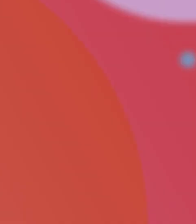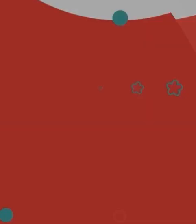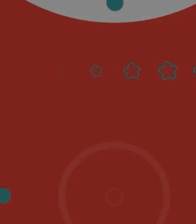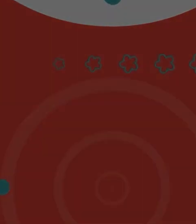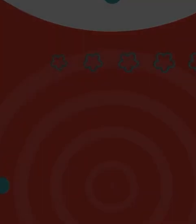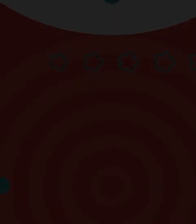Telephoneveoc kann not,